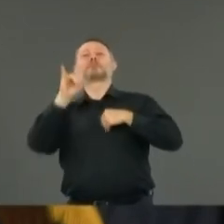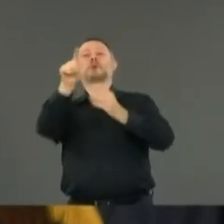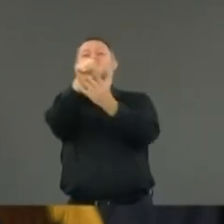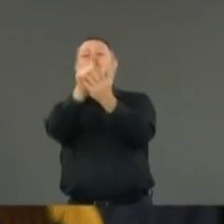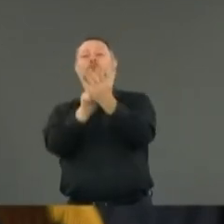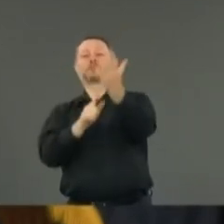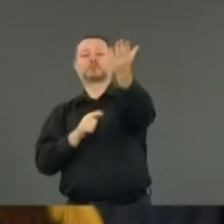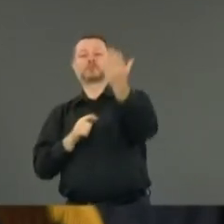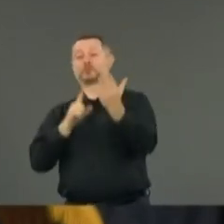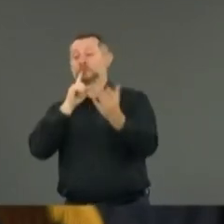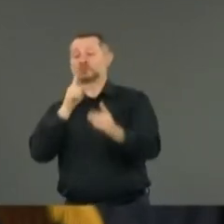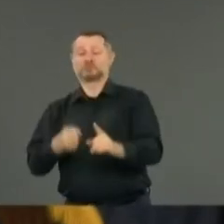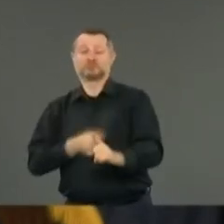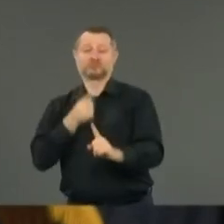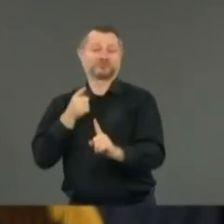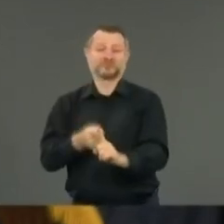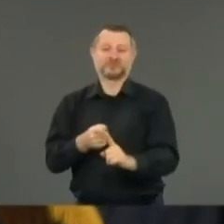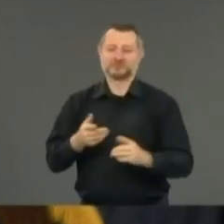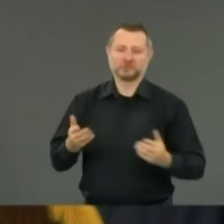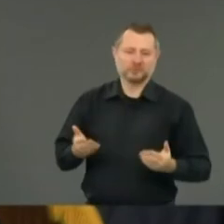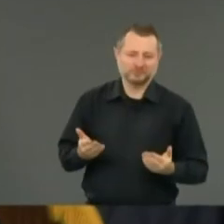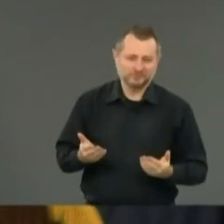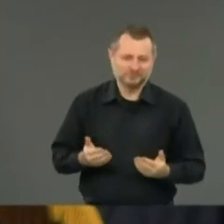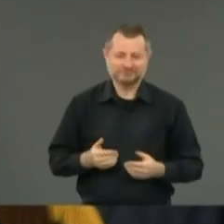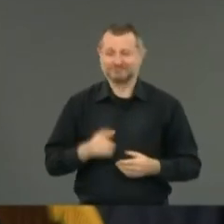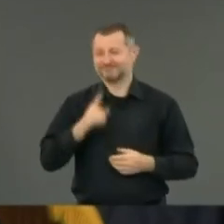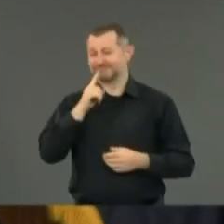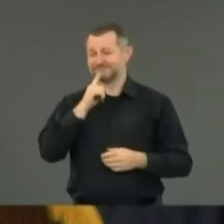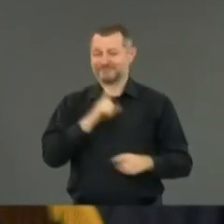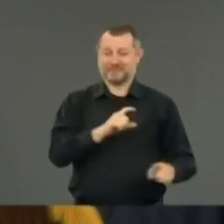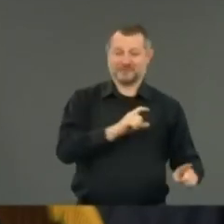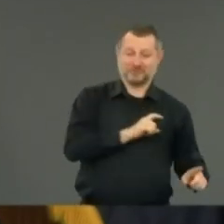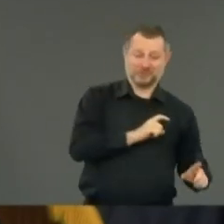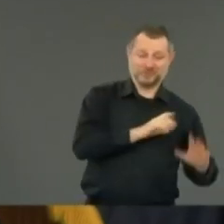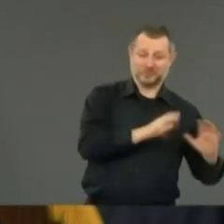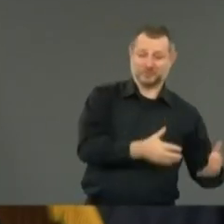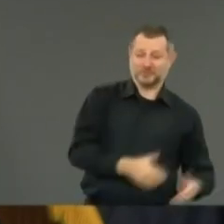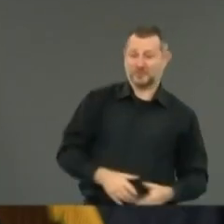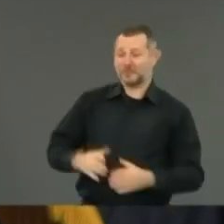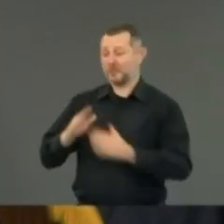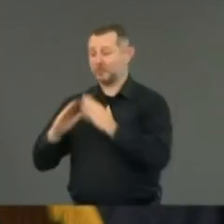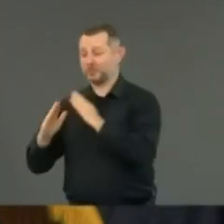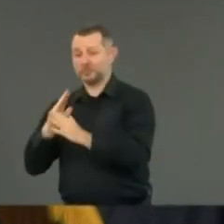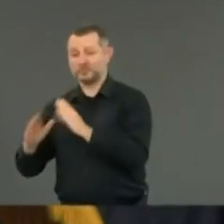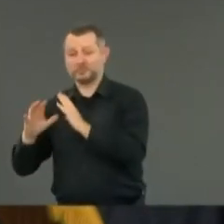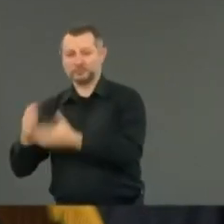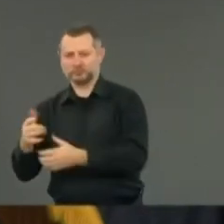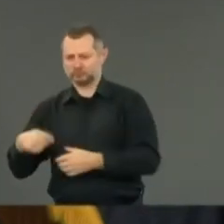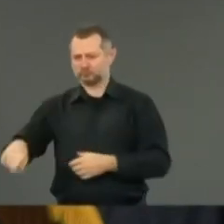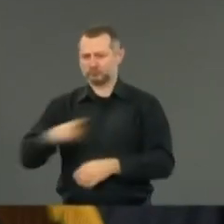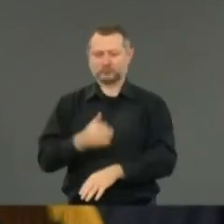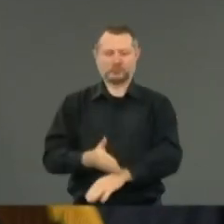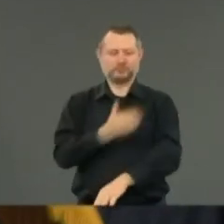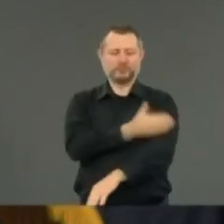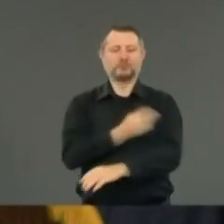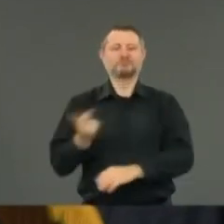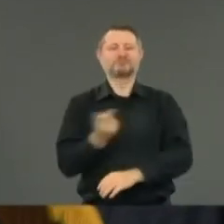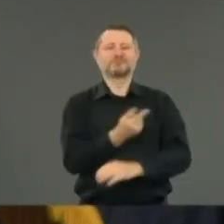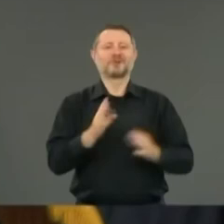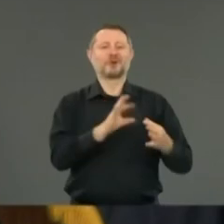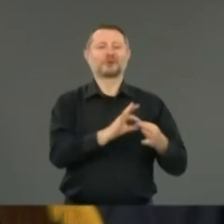is about repairing the relationship between the police and the community, I think. You know, the policing